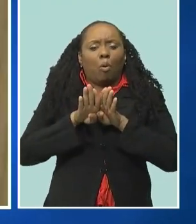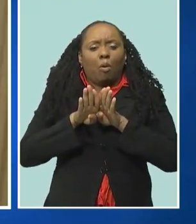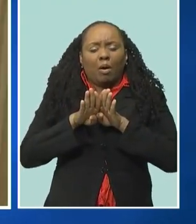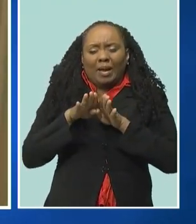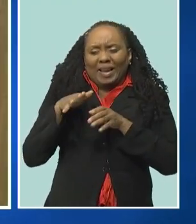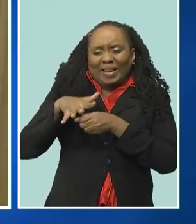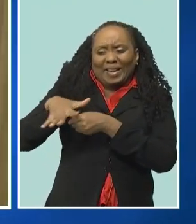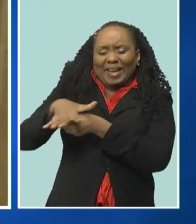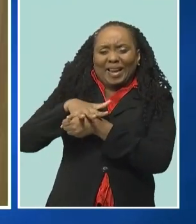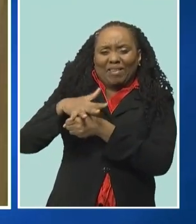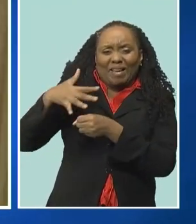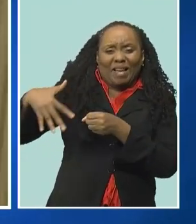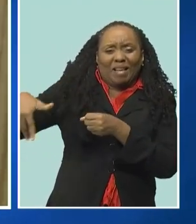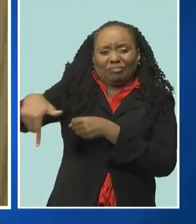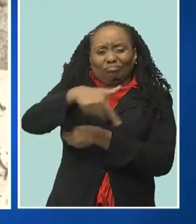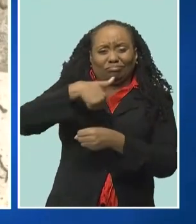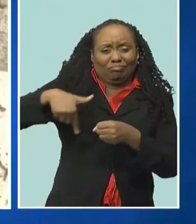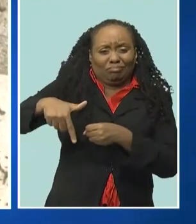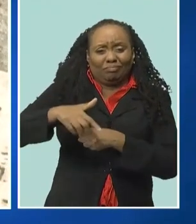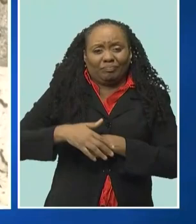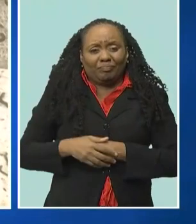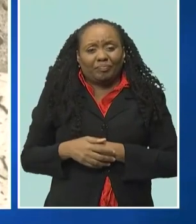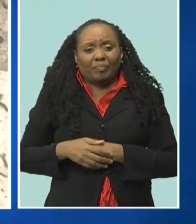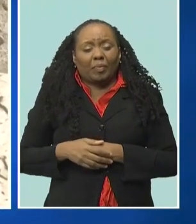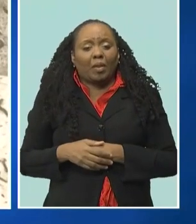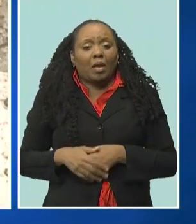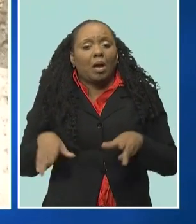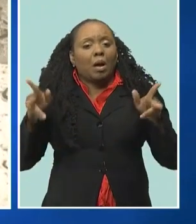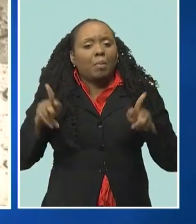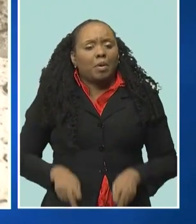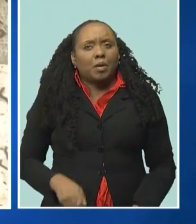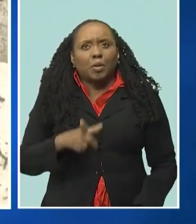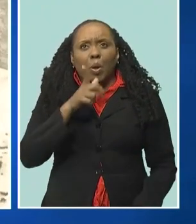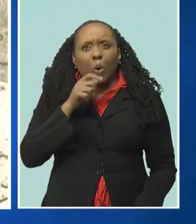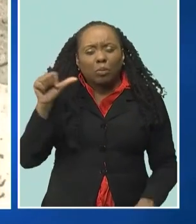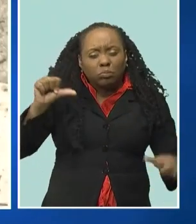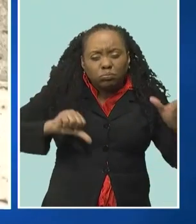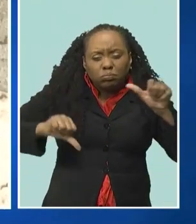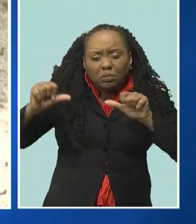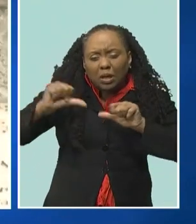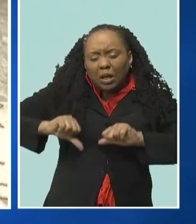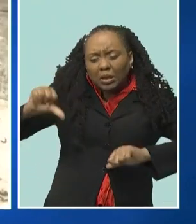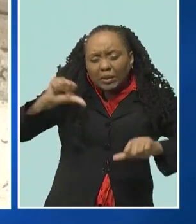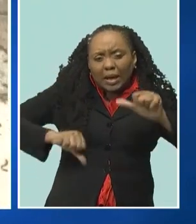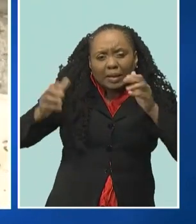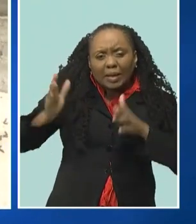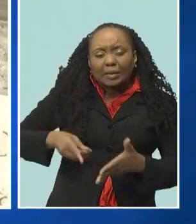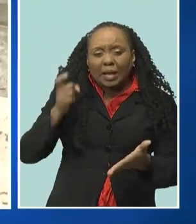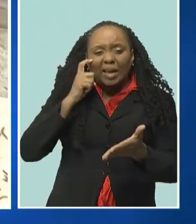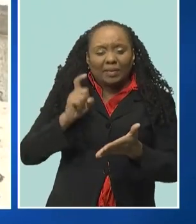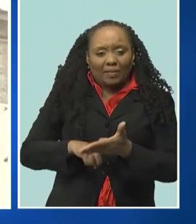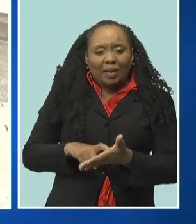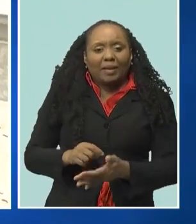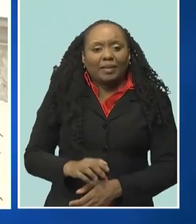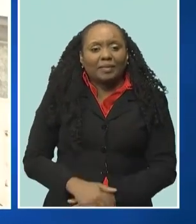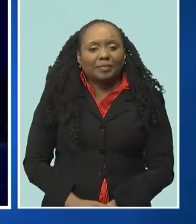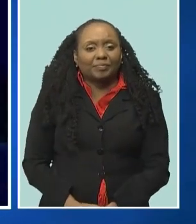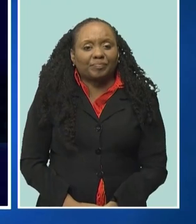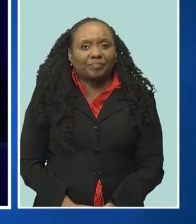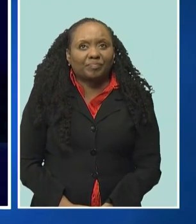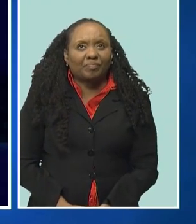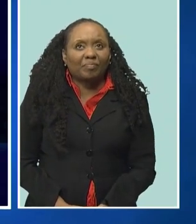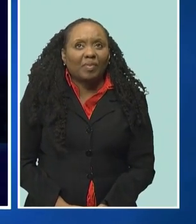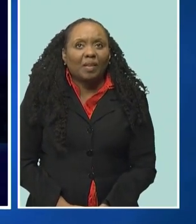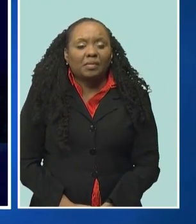and disturb their way of life. Now entomologist Ian Gibbs spoke to CBC News identifying the creature. Most